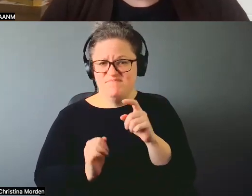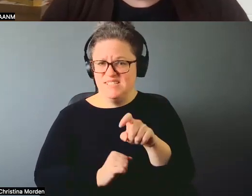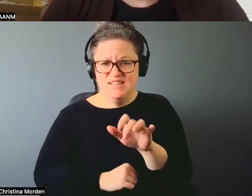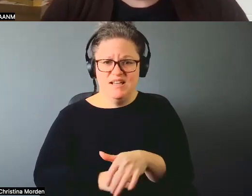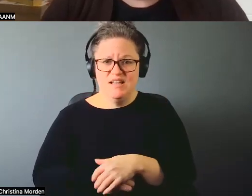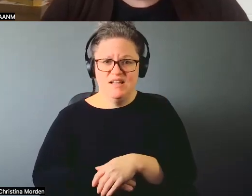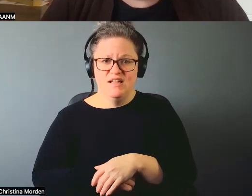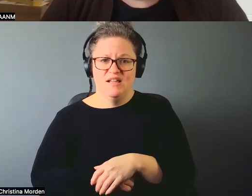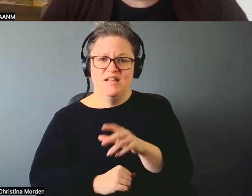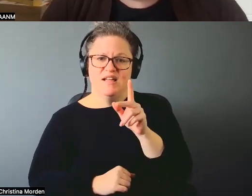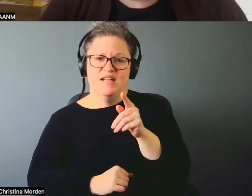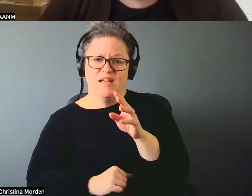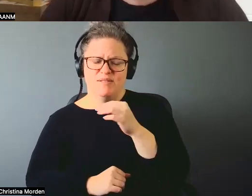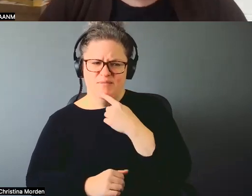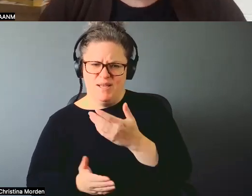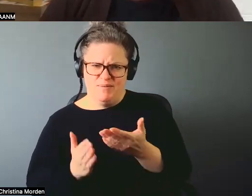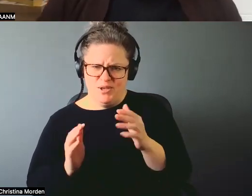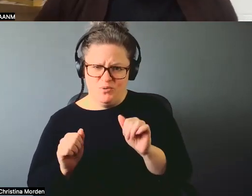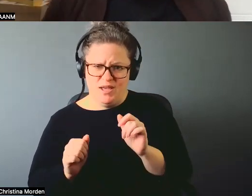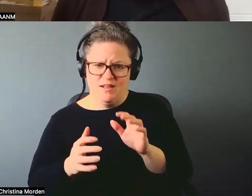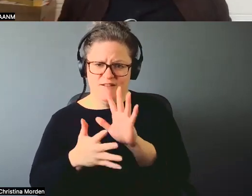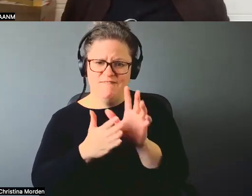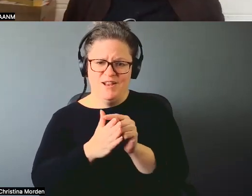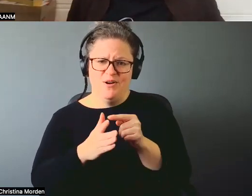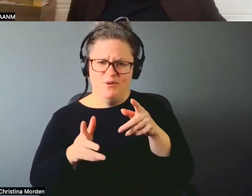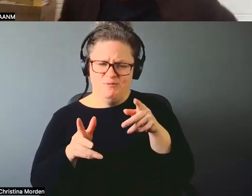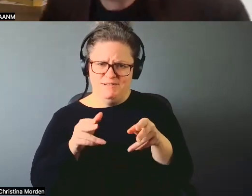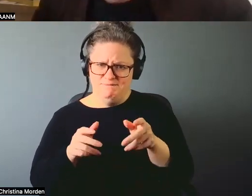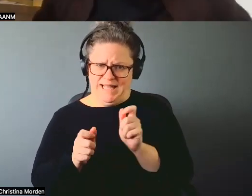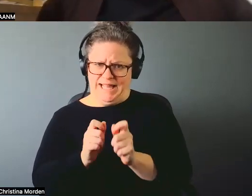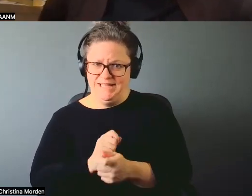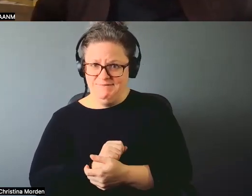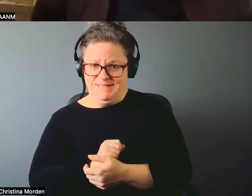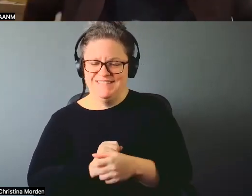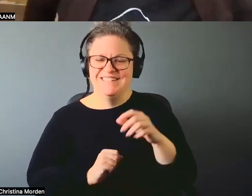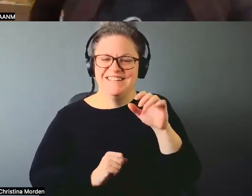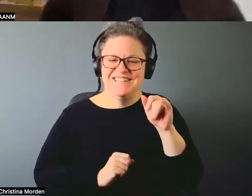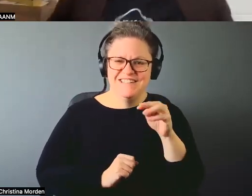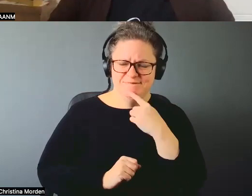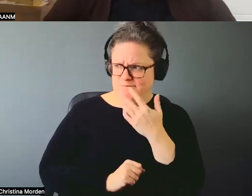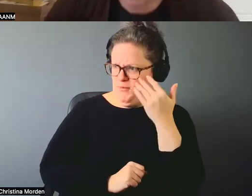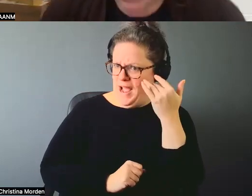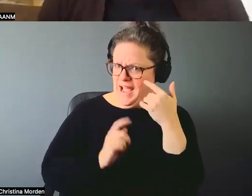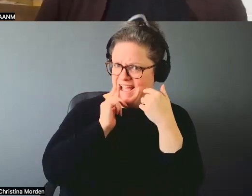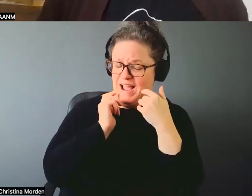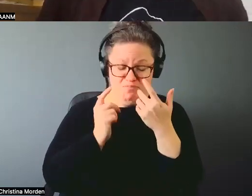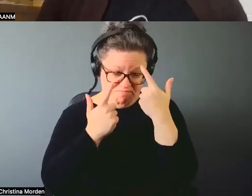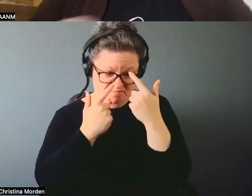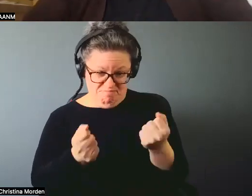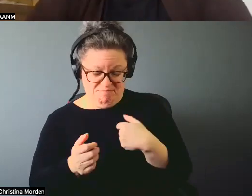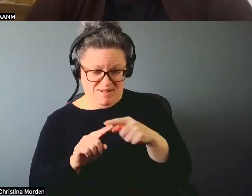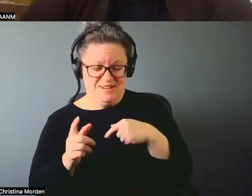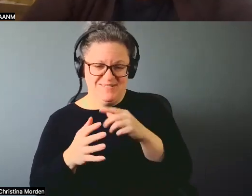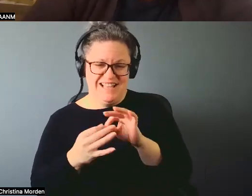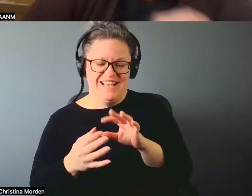You might want to edit some of that out. Well, it's up to you, but I'm just saying, I mean, the other thing